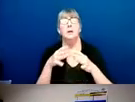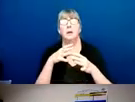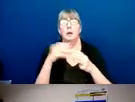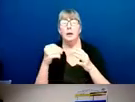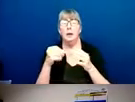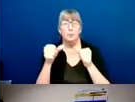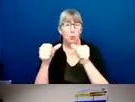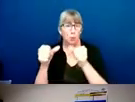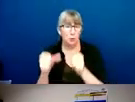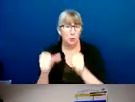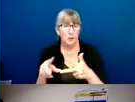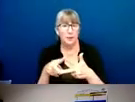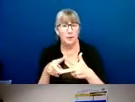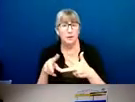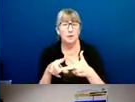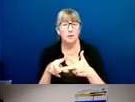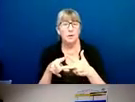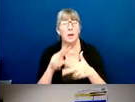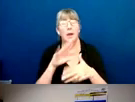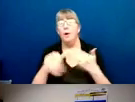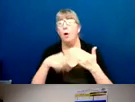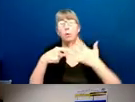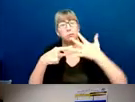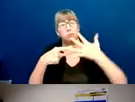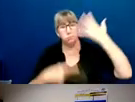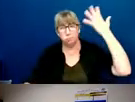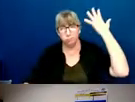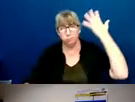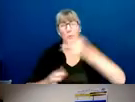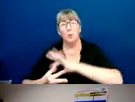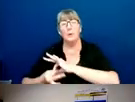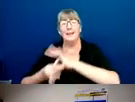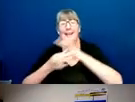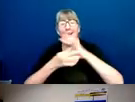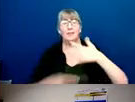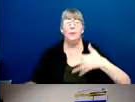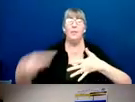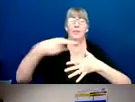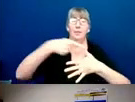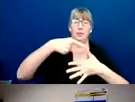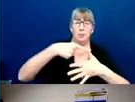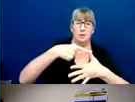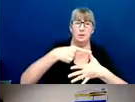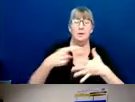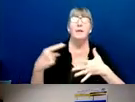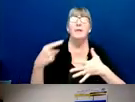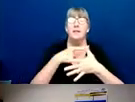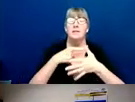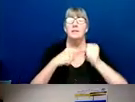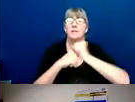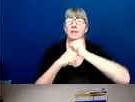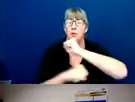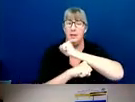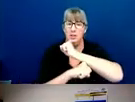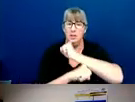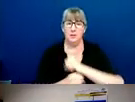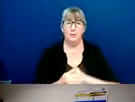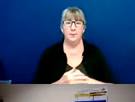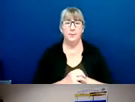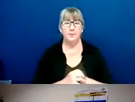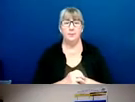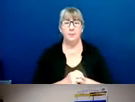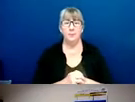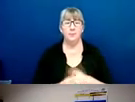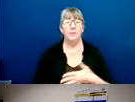CPD's accountability policies, all relate back to this general order. This general order is the foundation. This parent